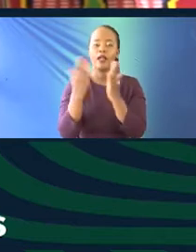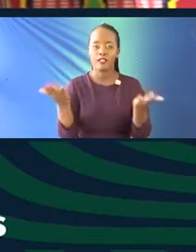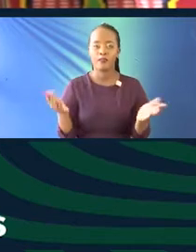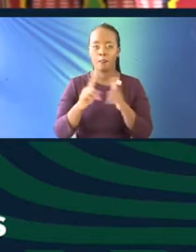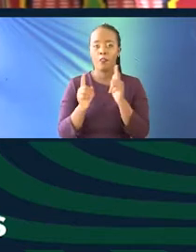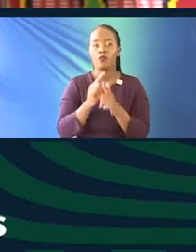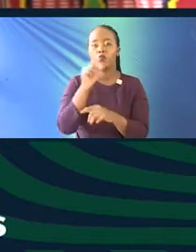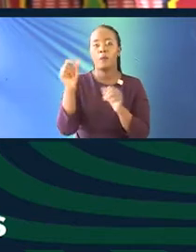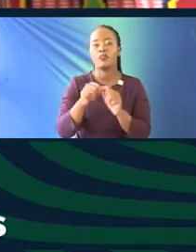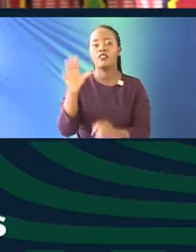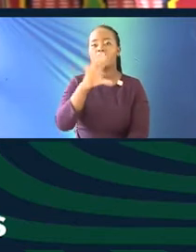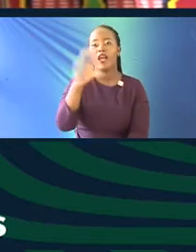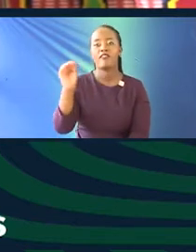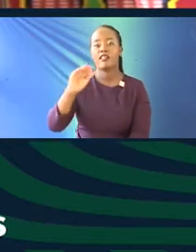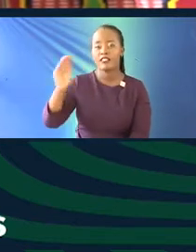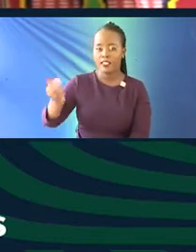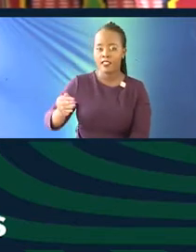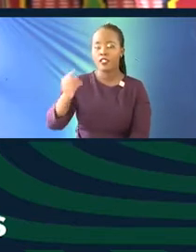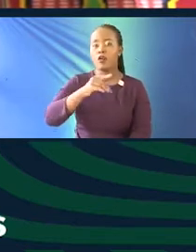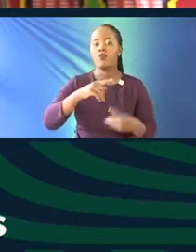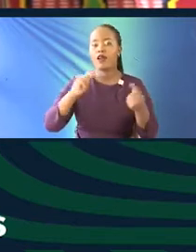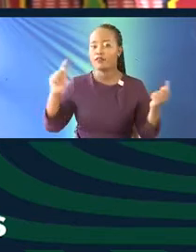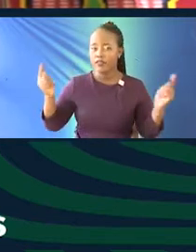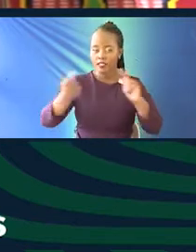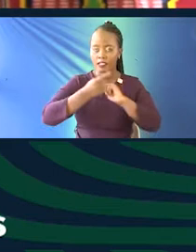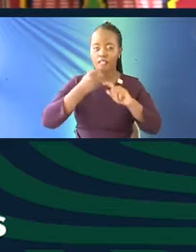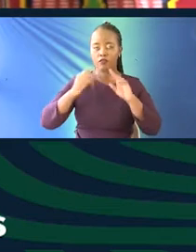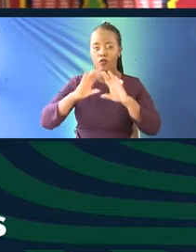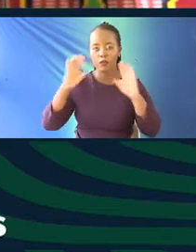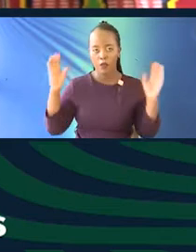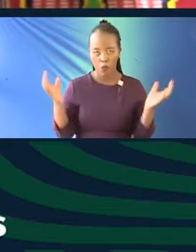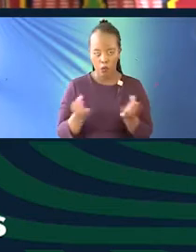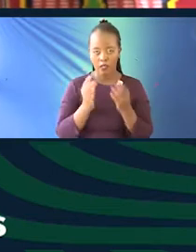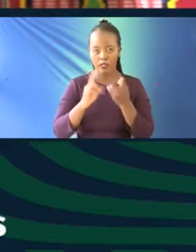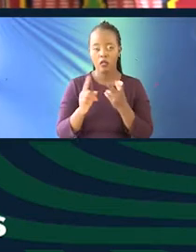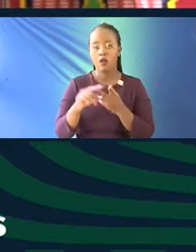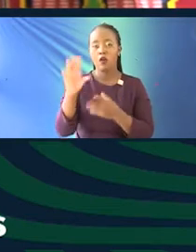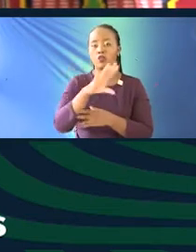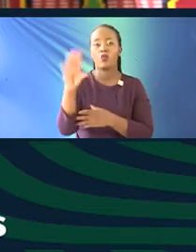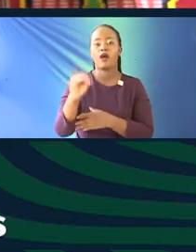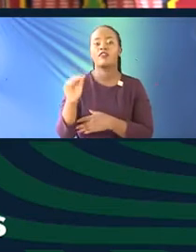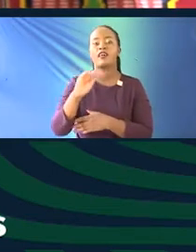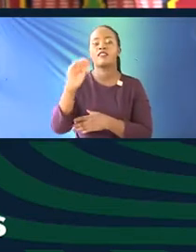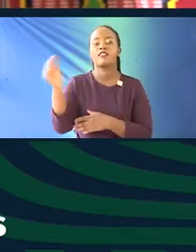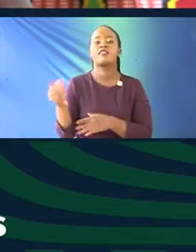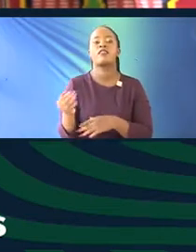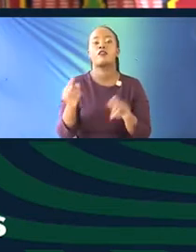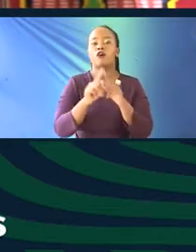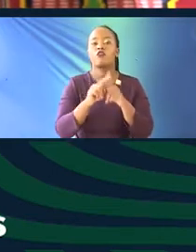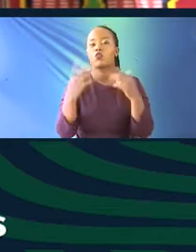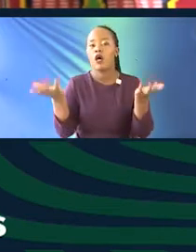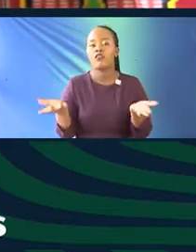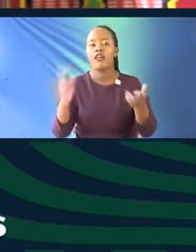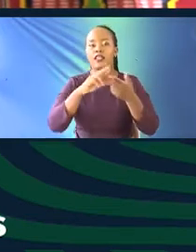writing African cities. So we had tons of writers from across the world talking about that, talking about African cities, the experience of living in African cities, but also how